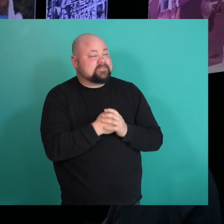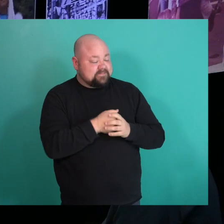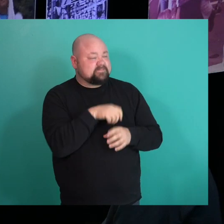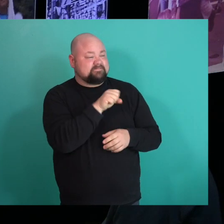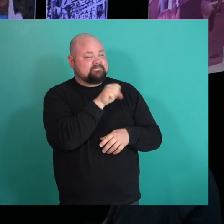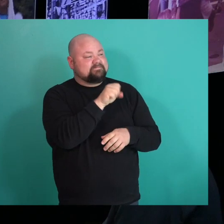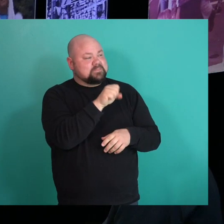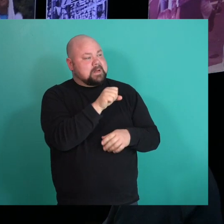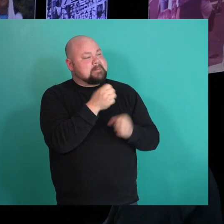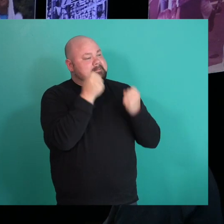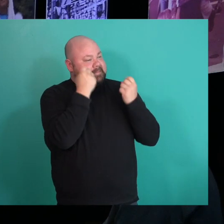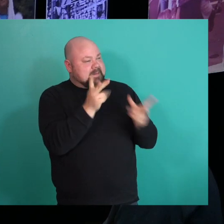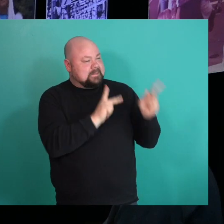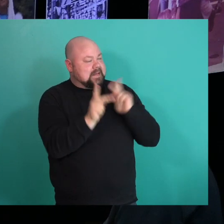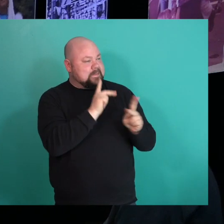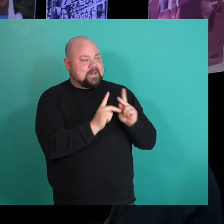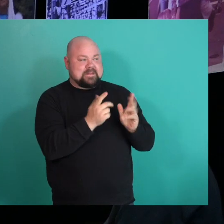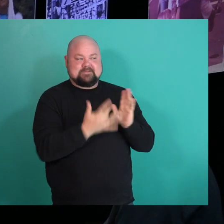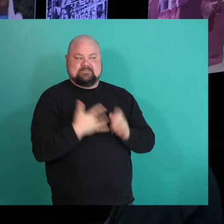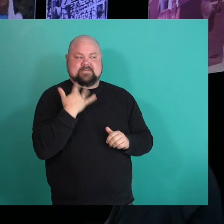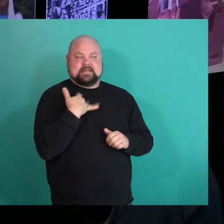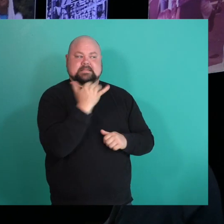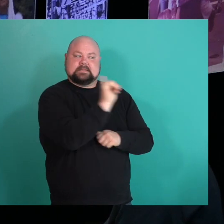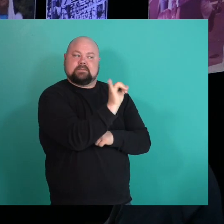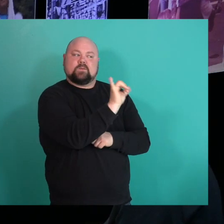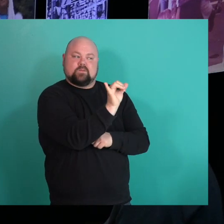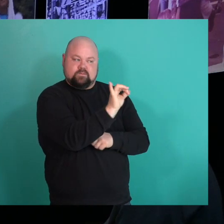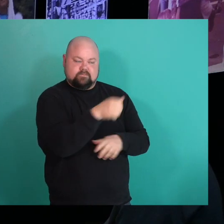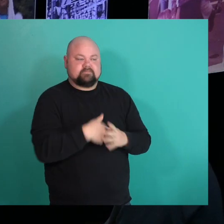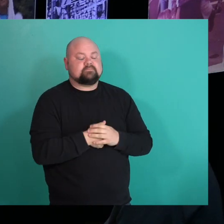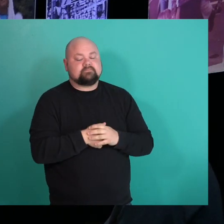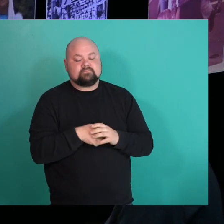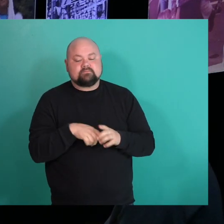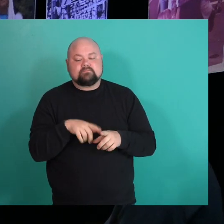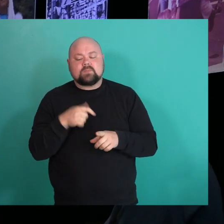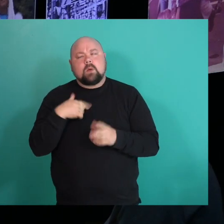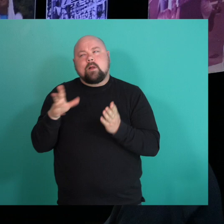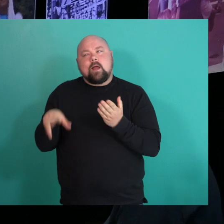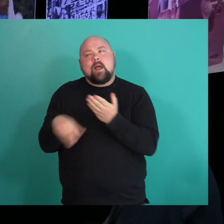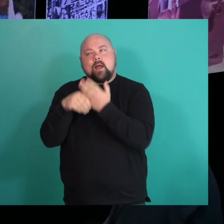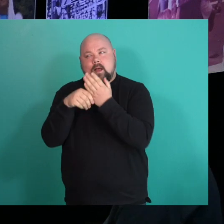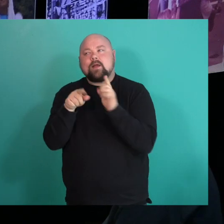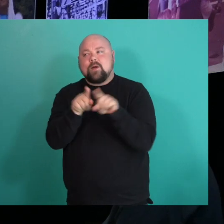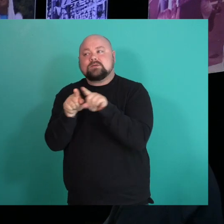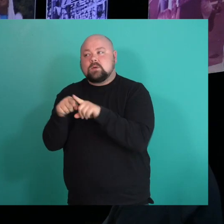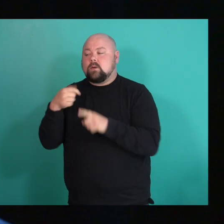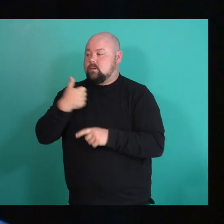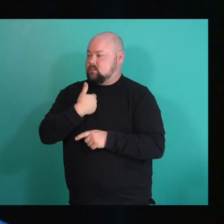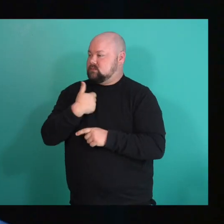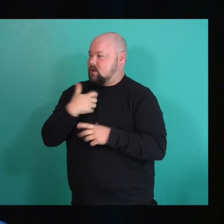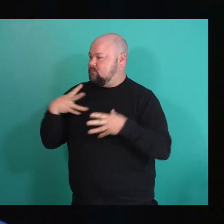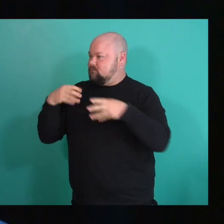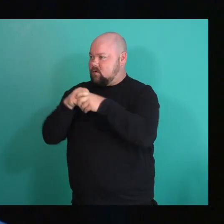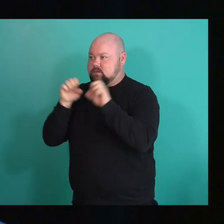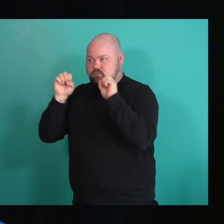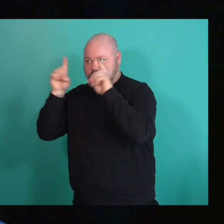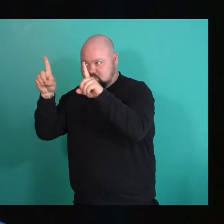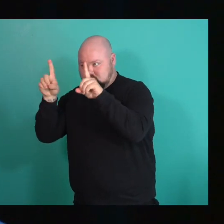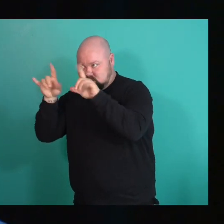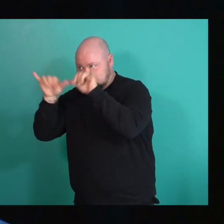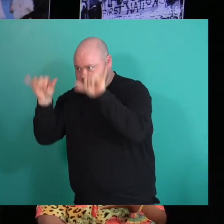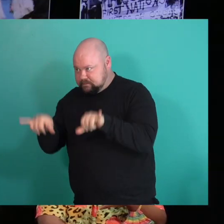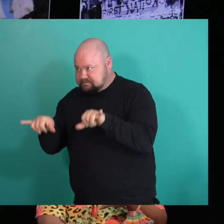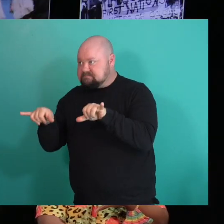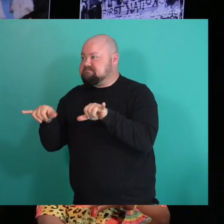no, I think, I think so many of us can identify with that. Well, and if I may like add off the, I, I'm an educator in my everyday life and like,